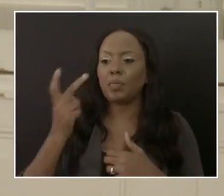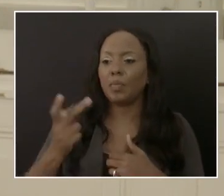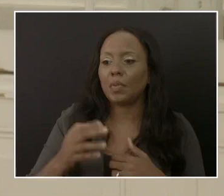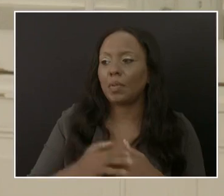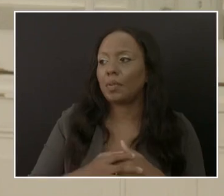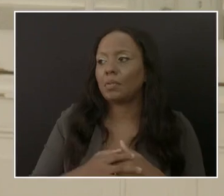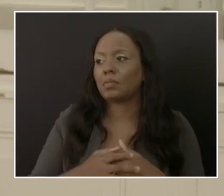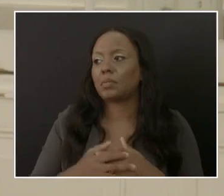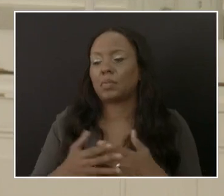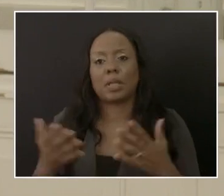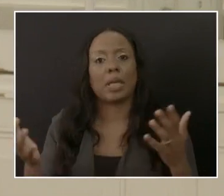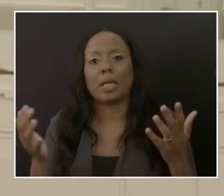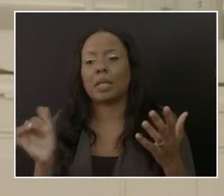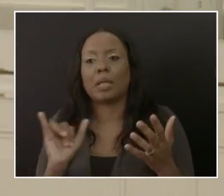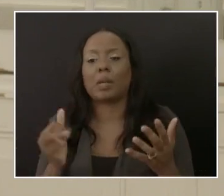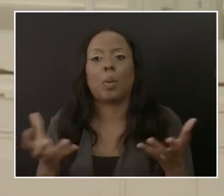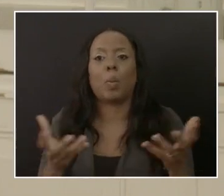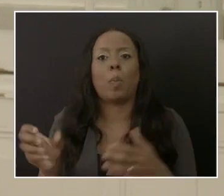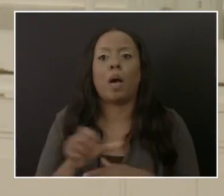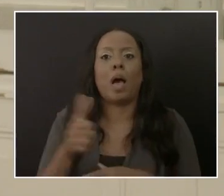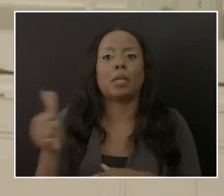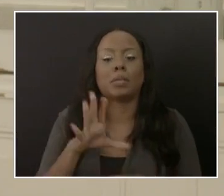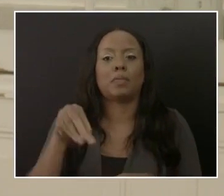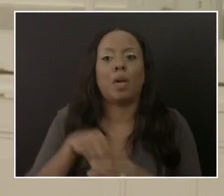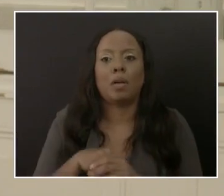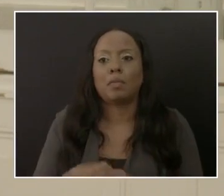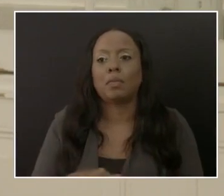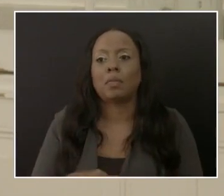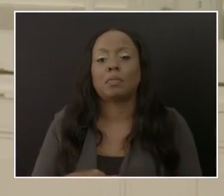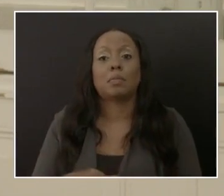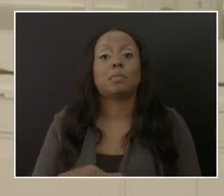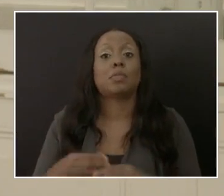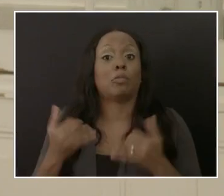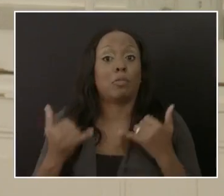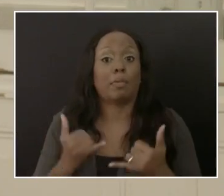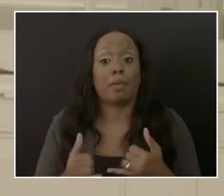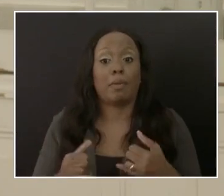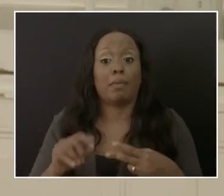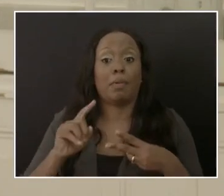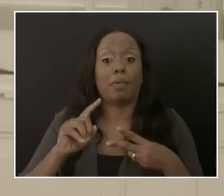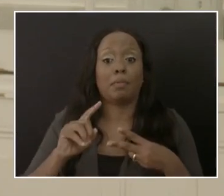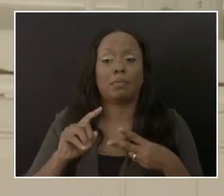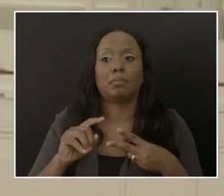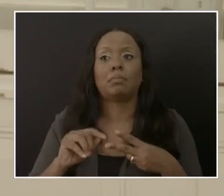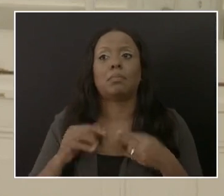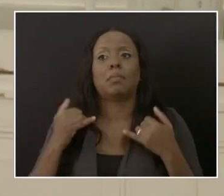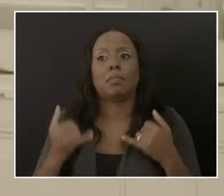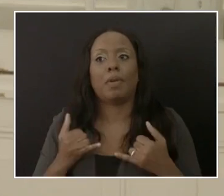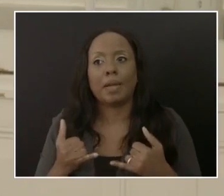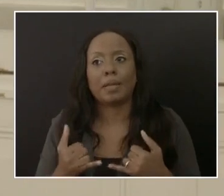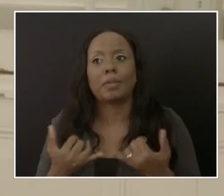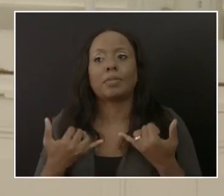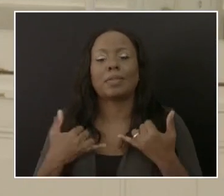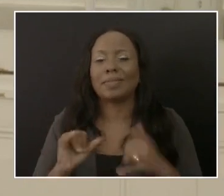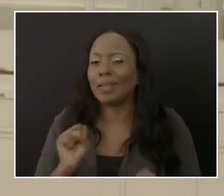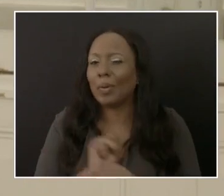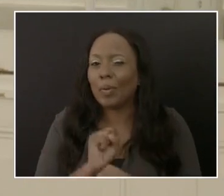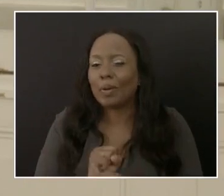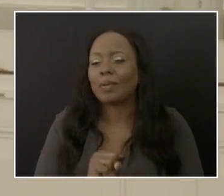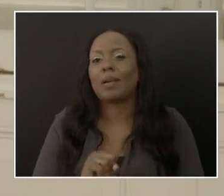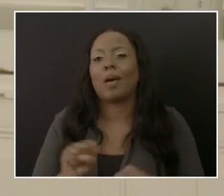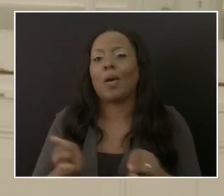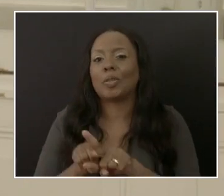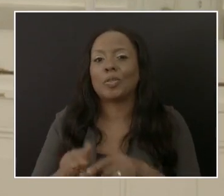be involved. So the two schools that are operational at the moment are Lester Vaughan and Blackman and Golub. And we